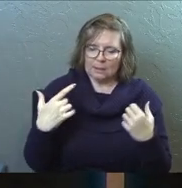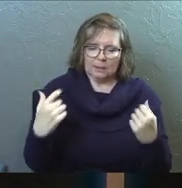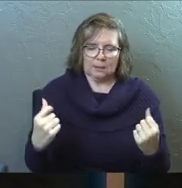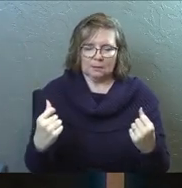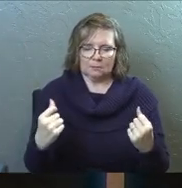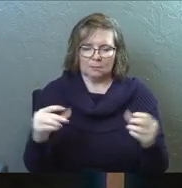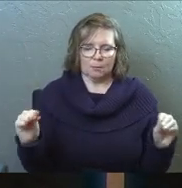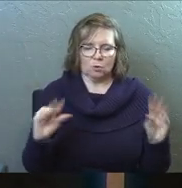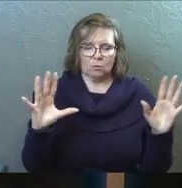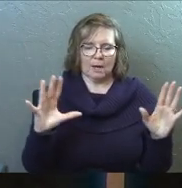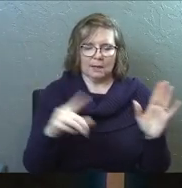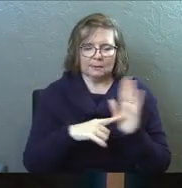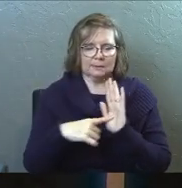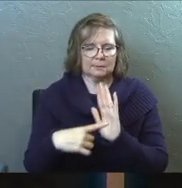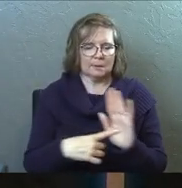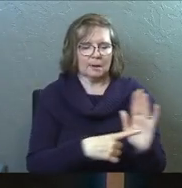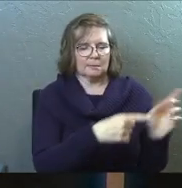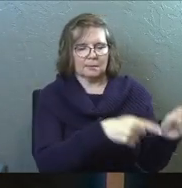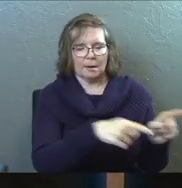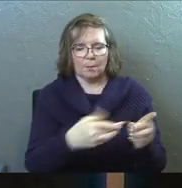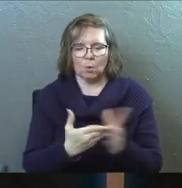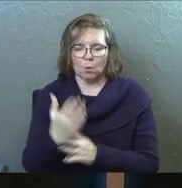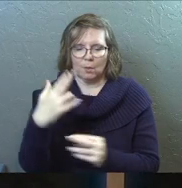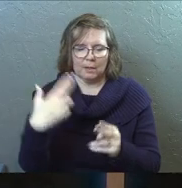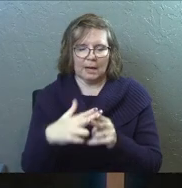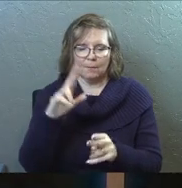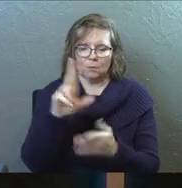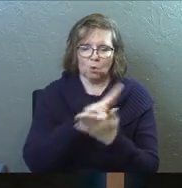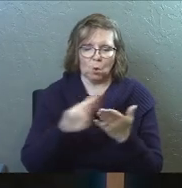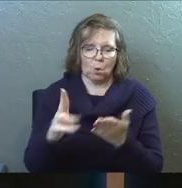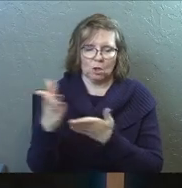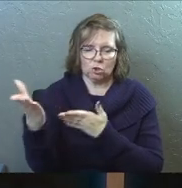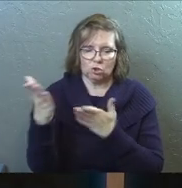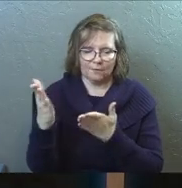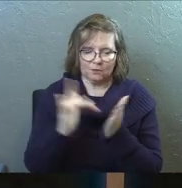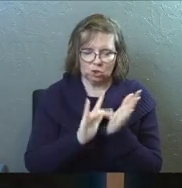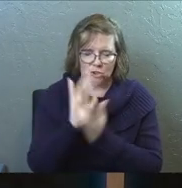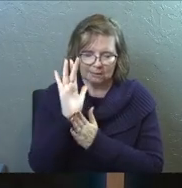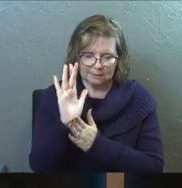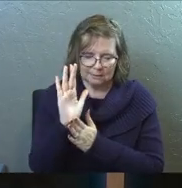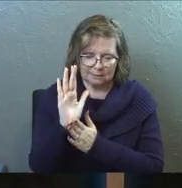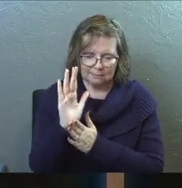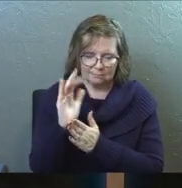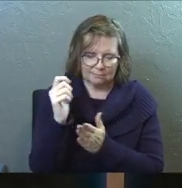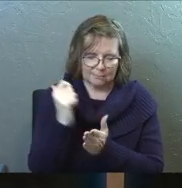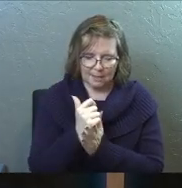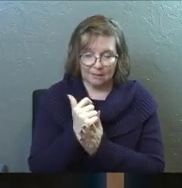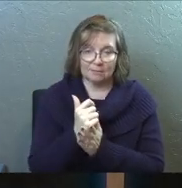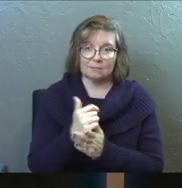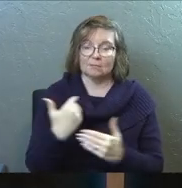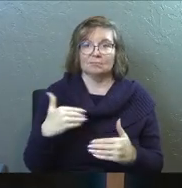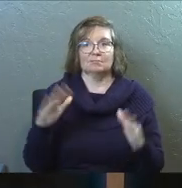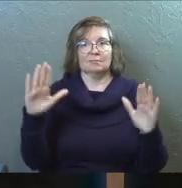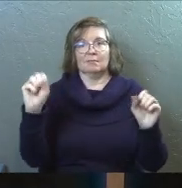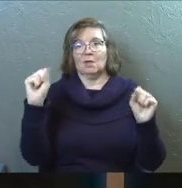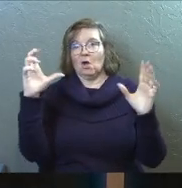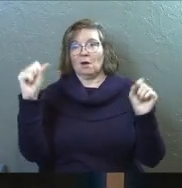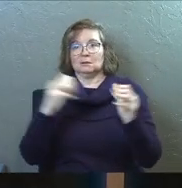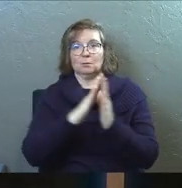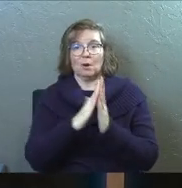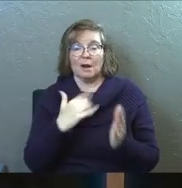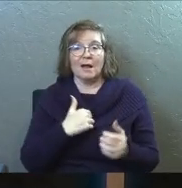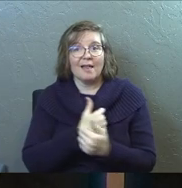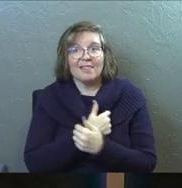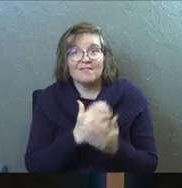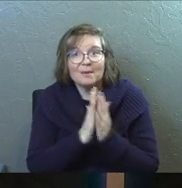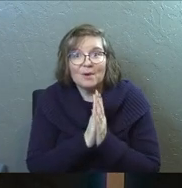May miraculous signs and wonders be done through the name of your holy servant, Jesus. Awesome moment. And I